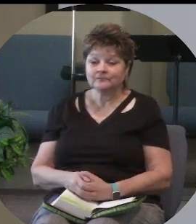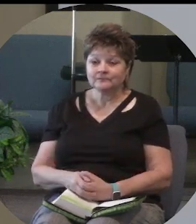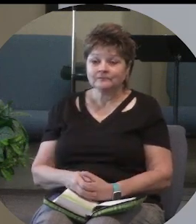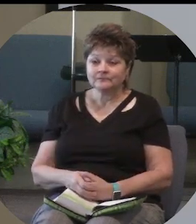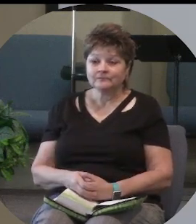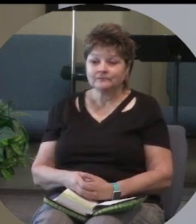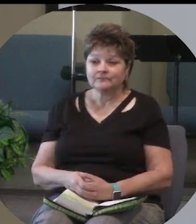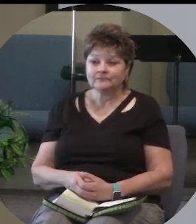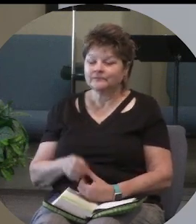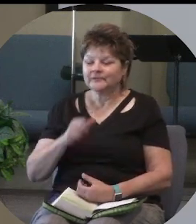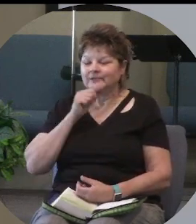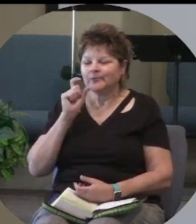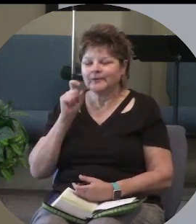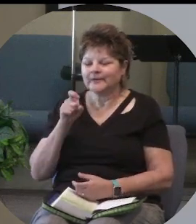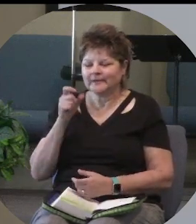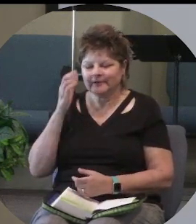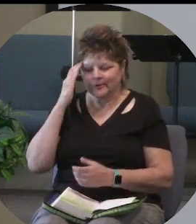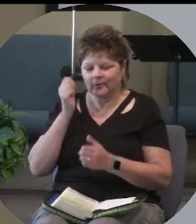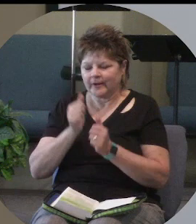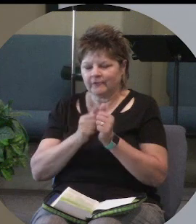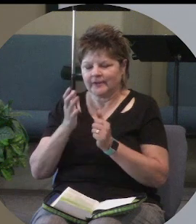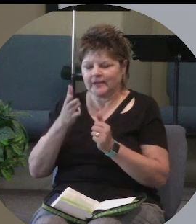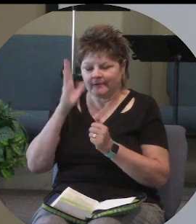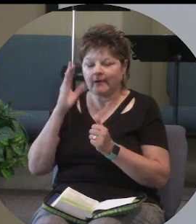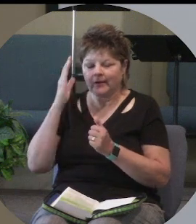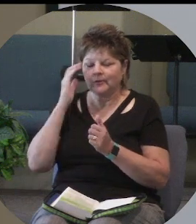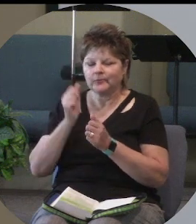but you don't need to know everything God knows everything